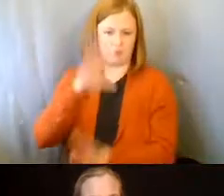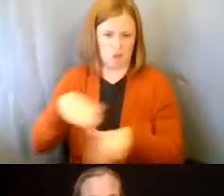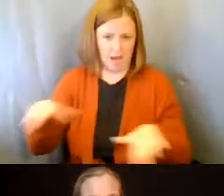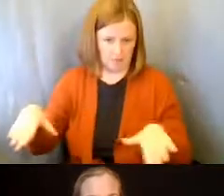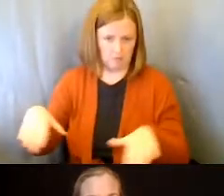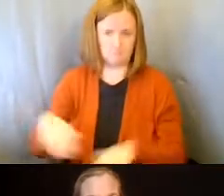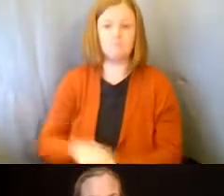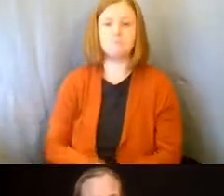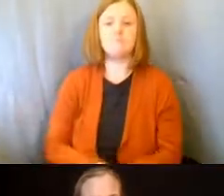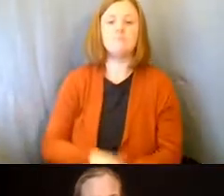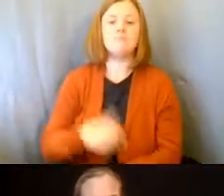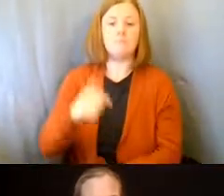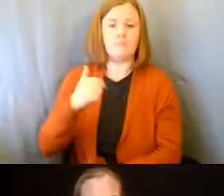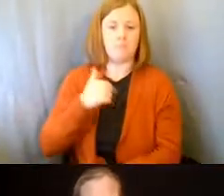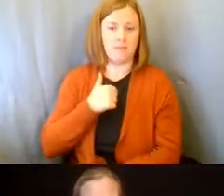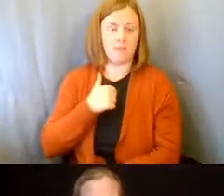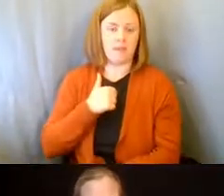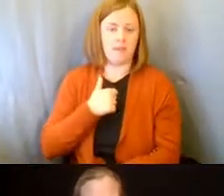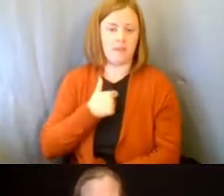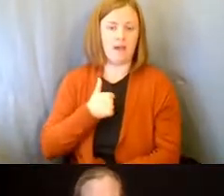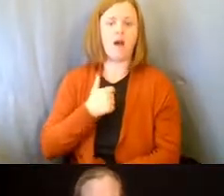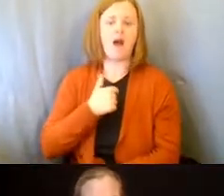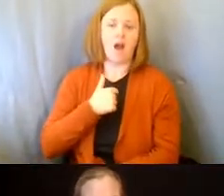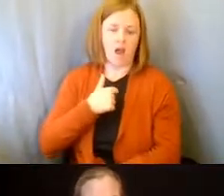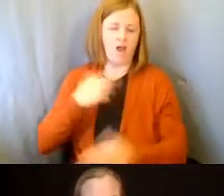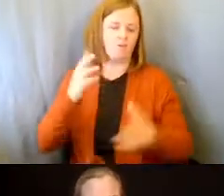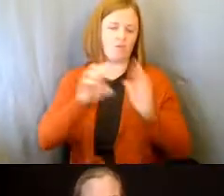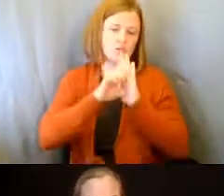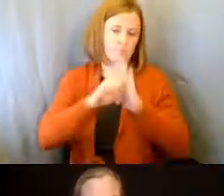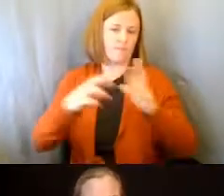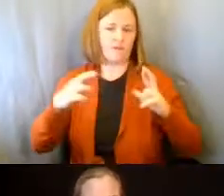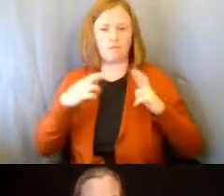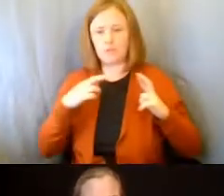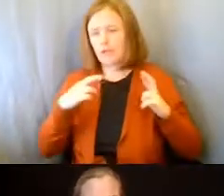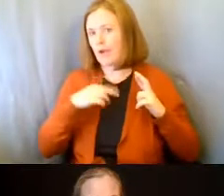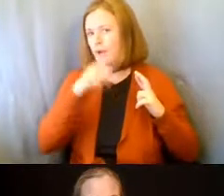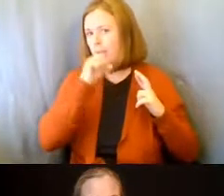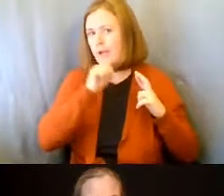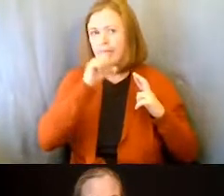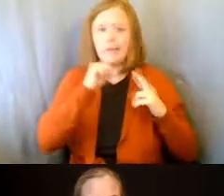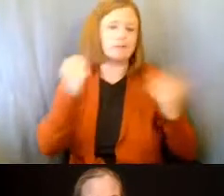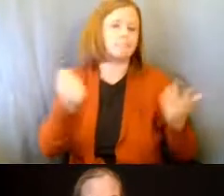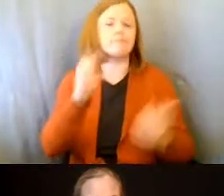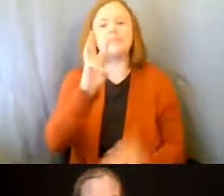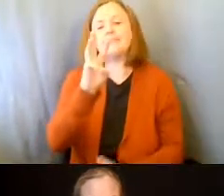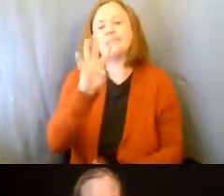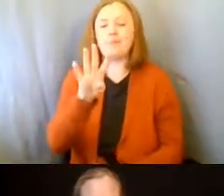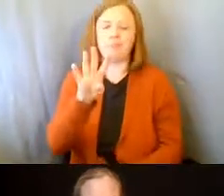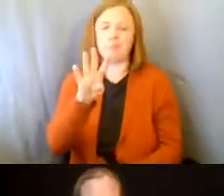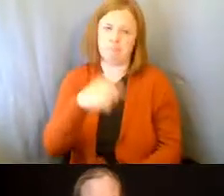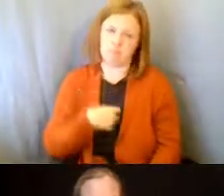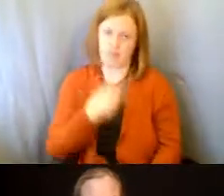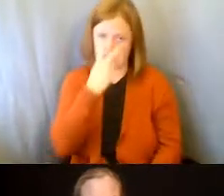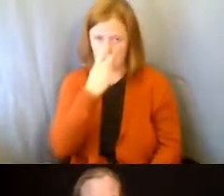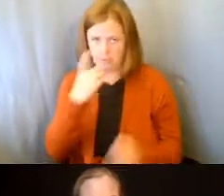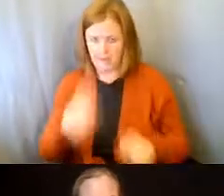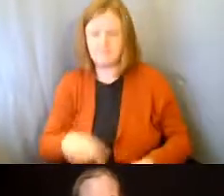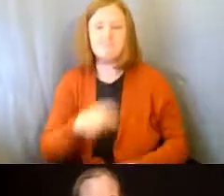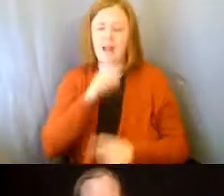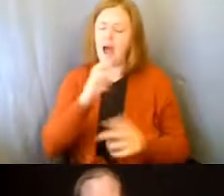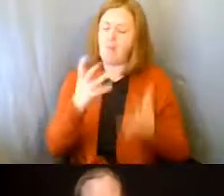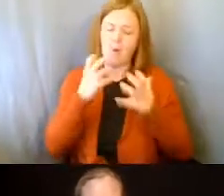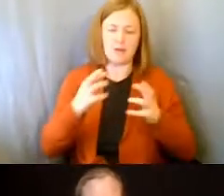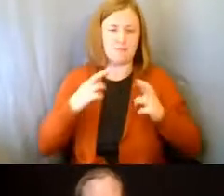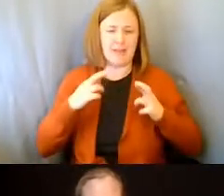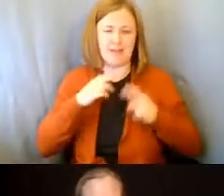I retire at age, oh, let's say 64. I doubt that happens, but I really want to